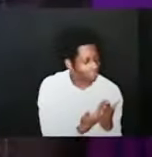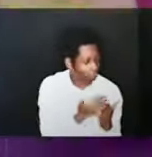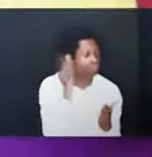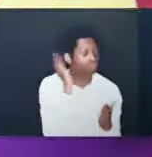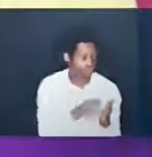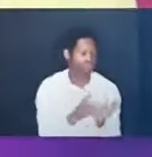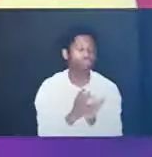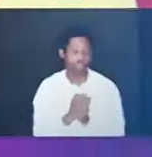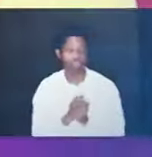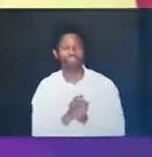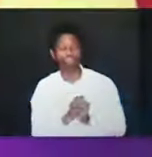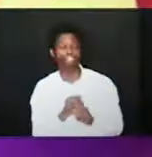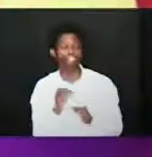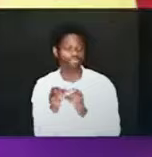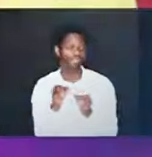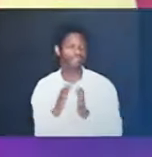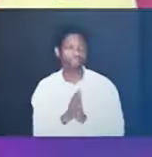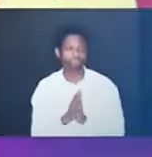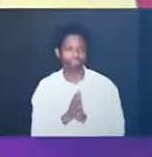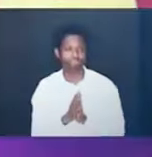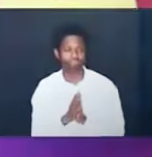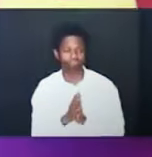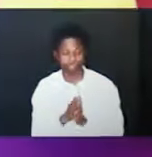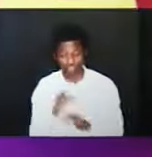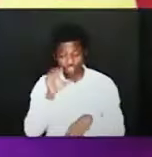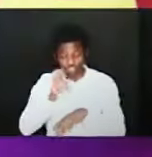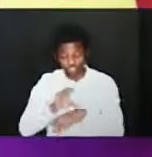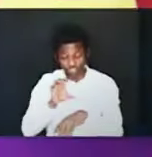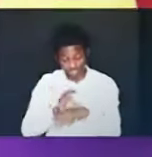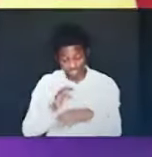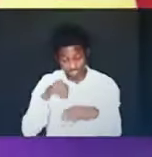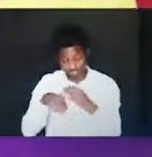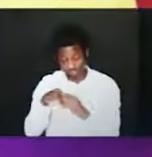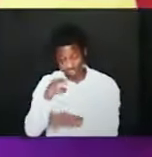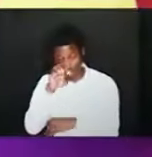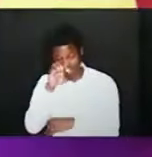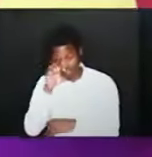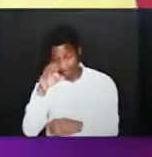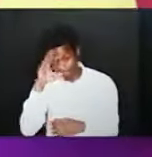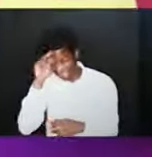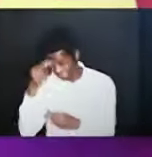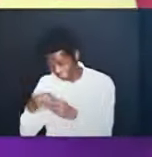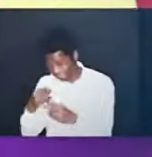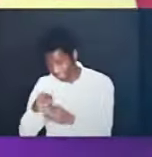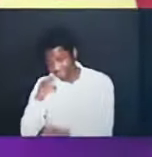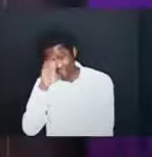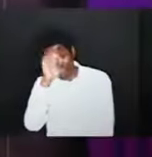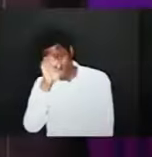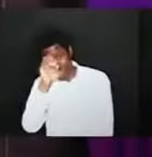the church according to EM bounds is looking for better matters